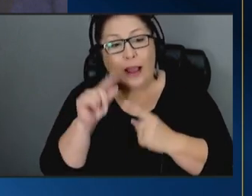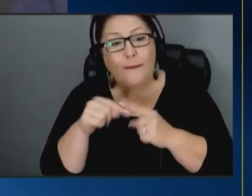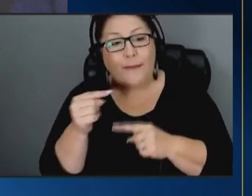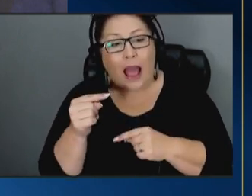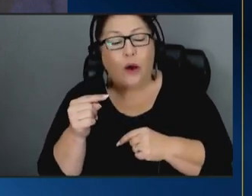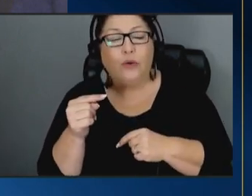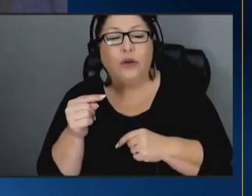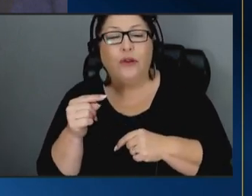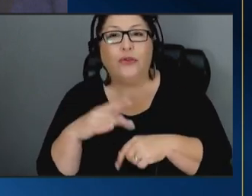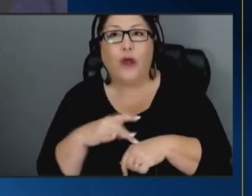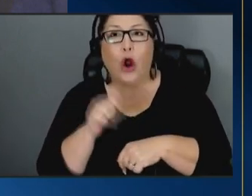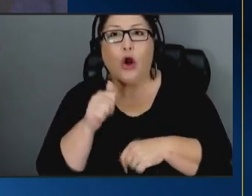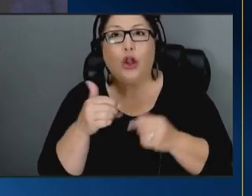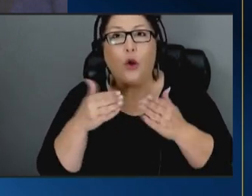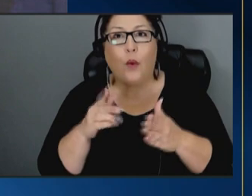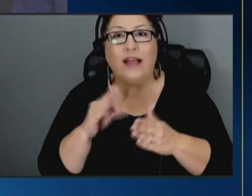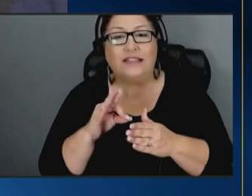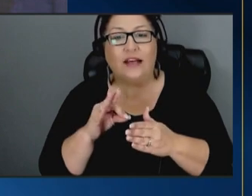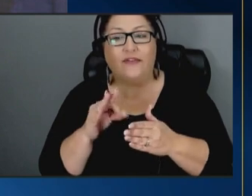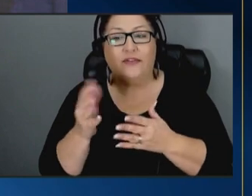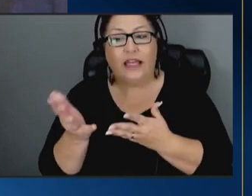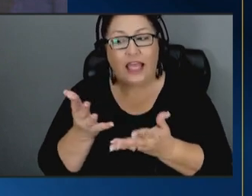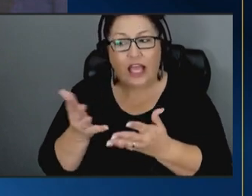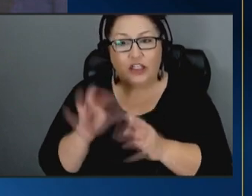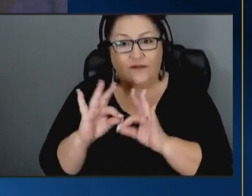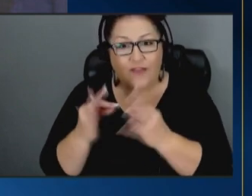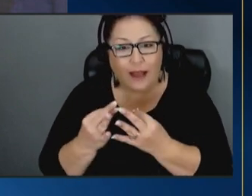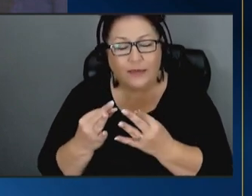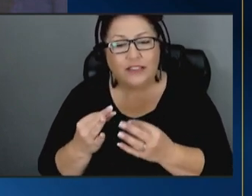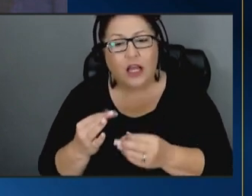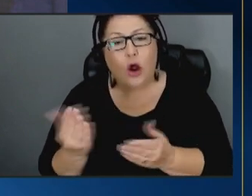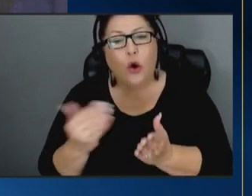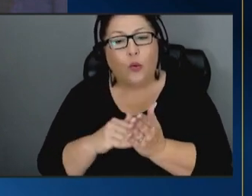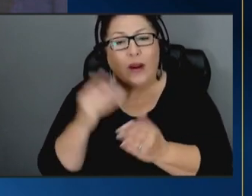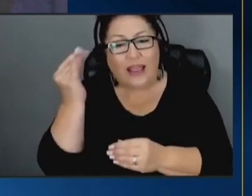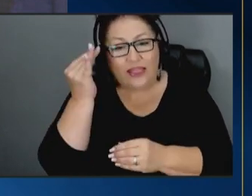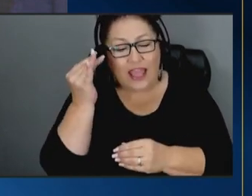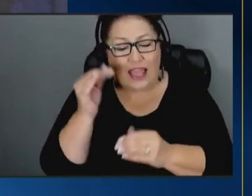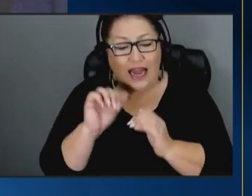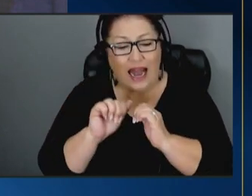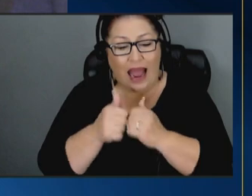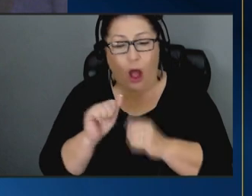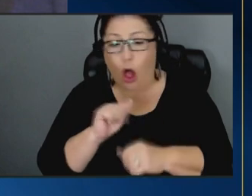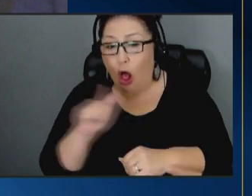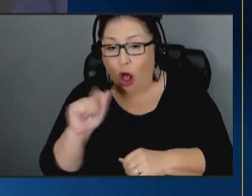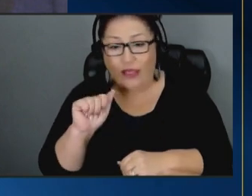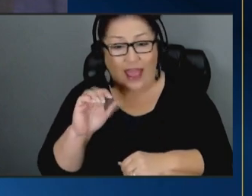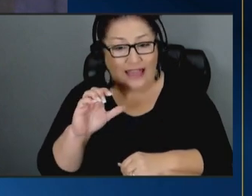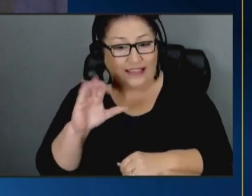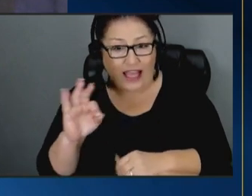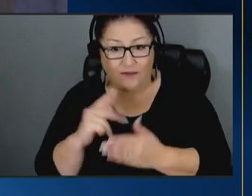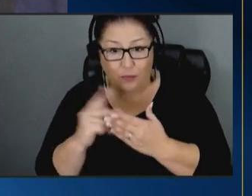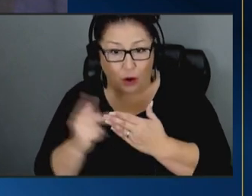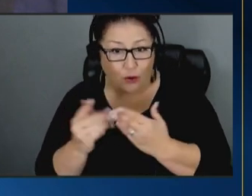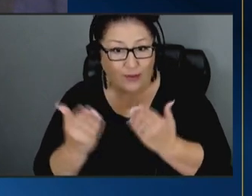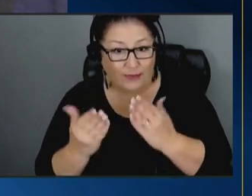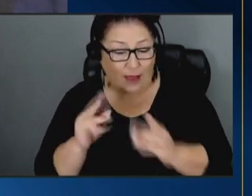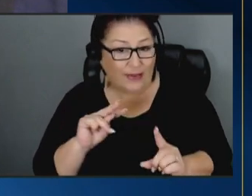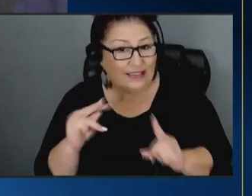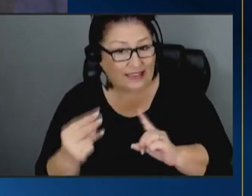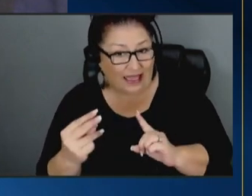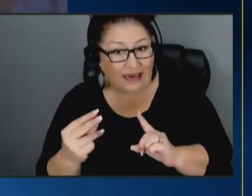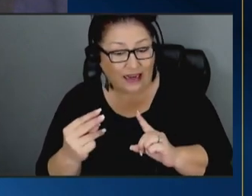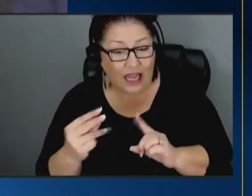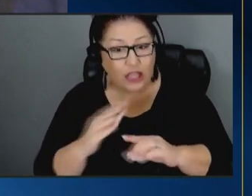ways of engaging families is rethinking the way all of the acf programs might be seen as